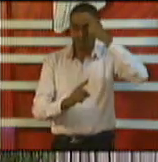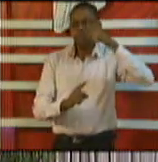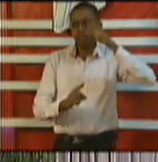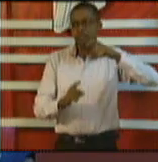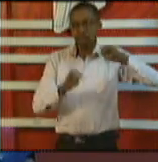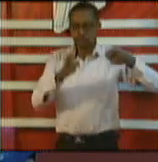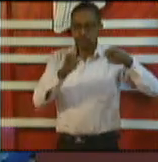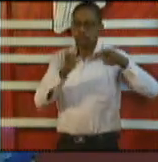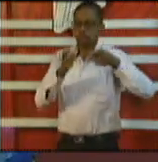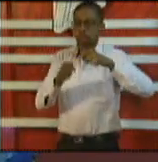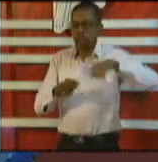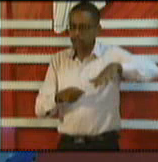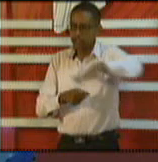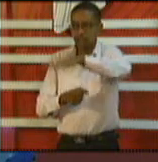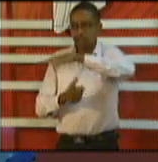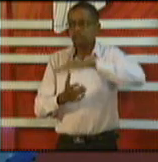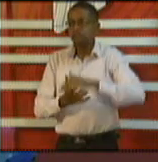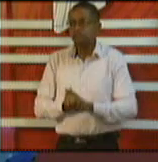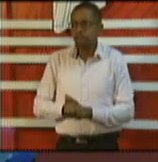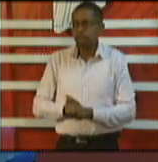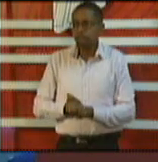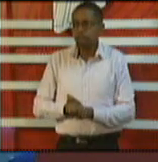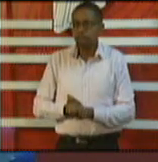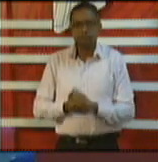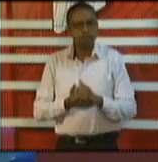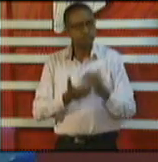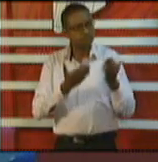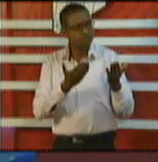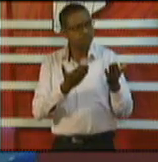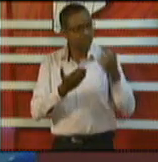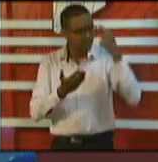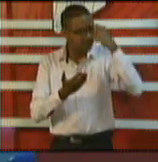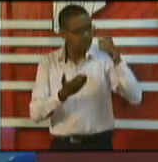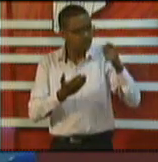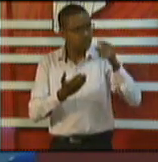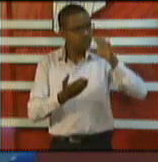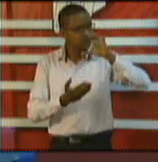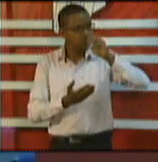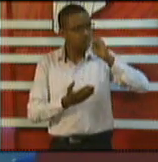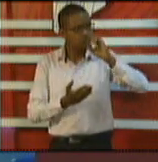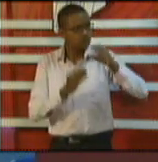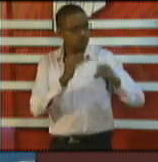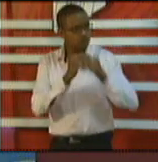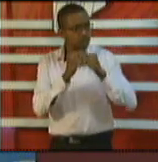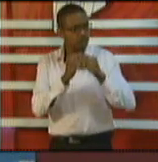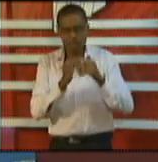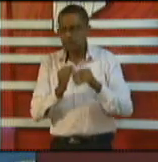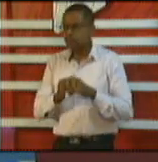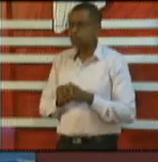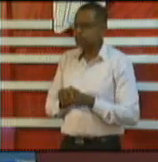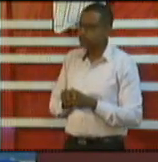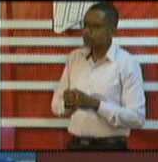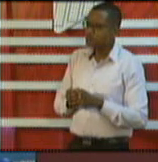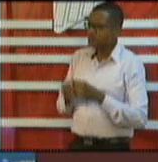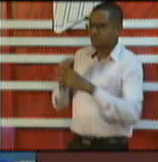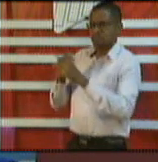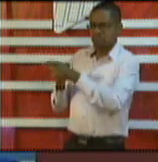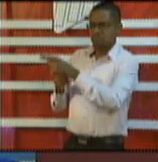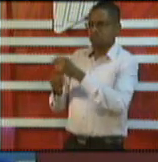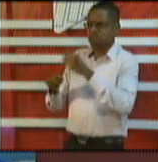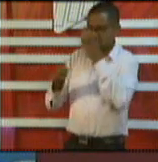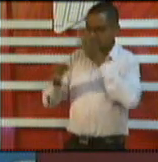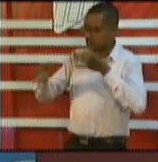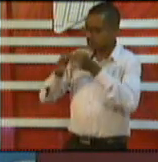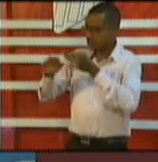so I think minister answer the question is just really to add um in terms of the testing we really want to have as I